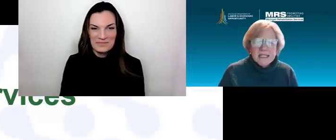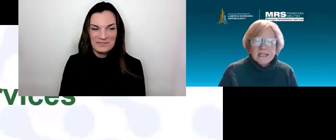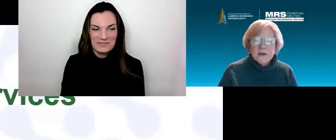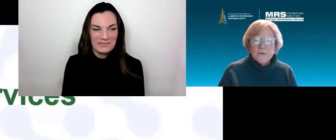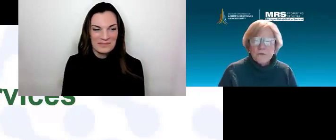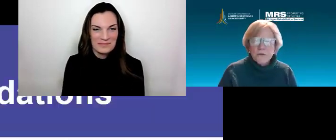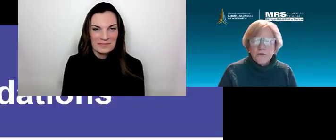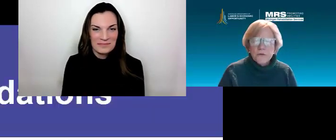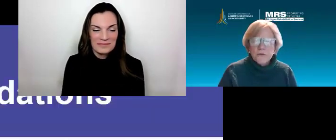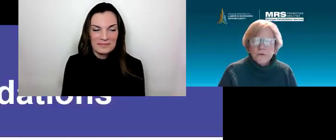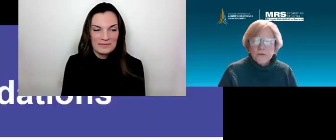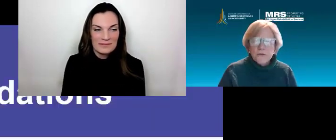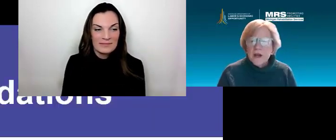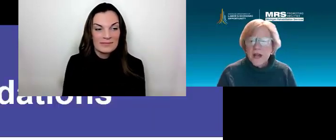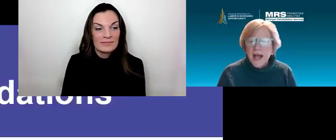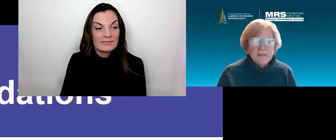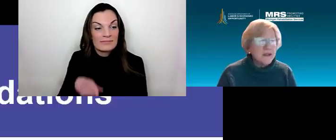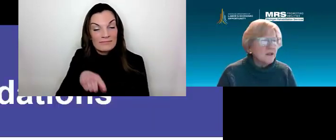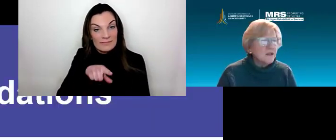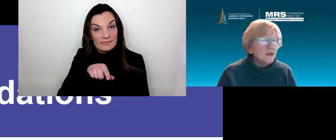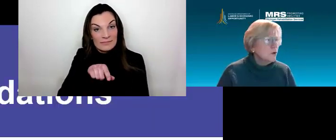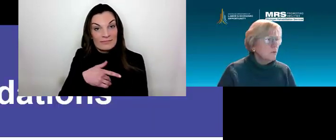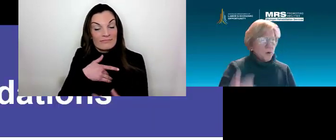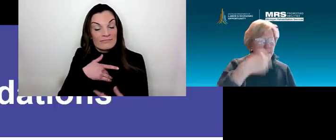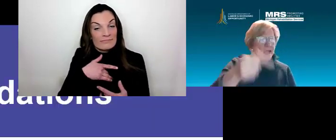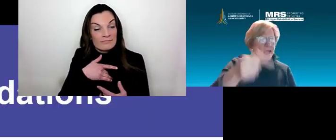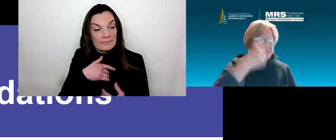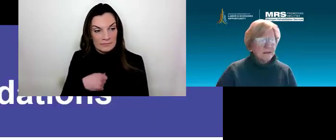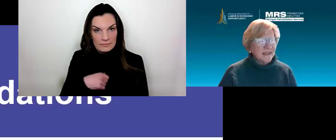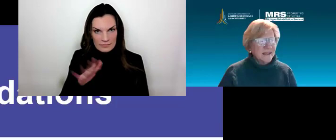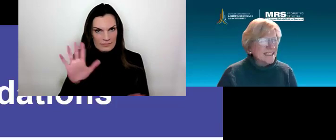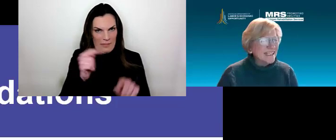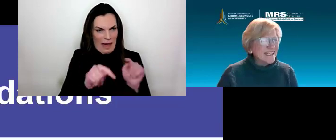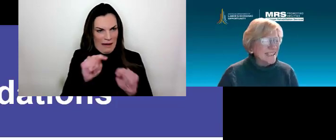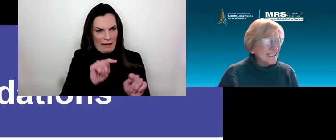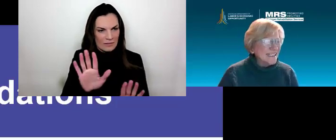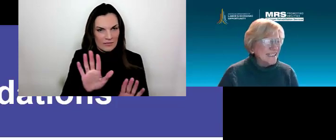Tasks that are frequently required on the, oh, go back.